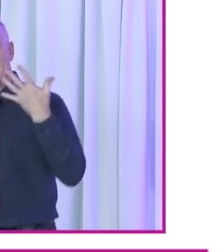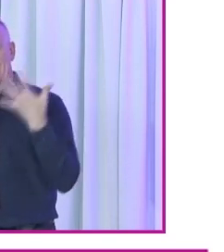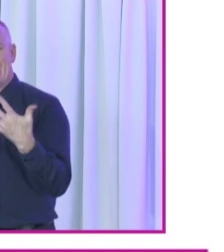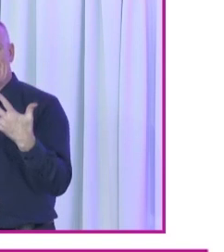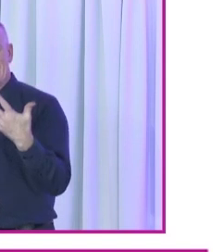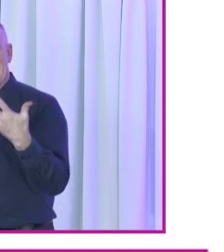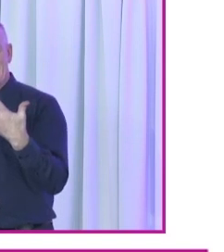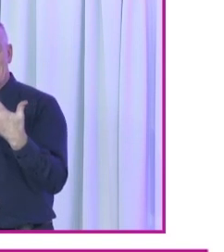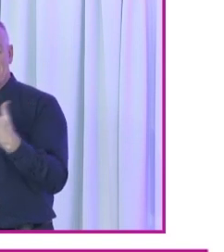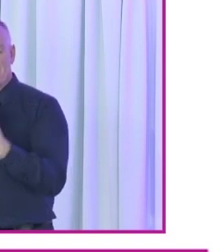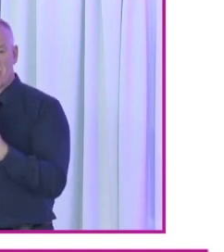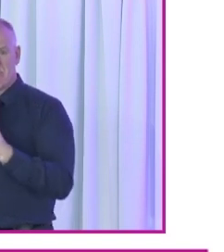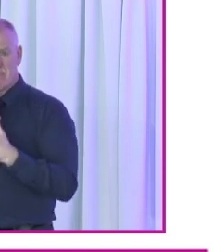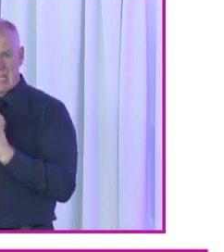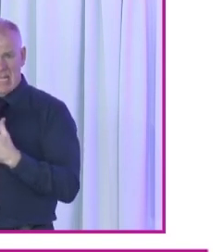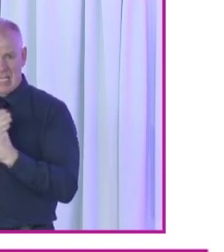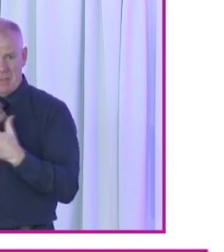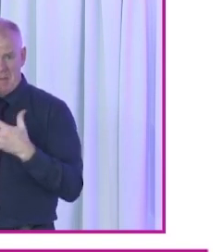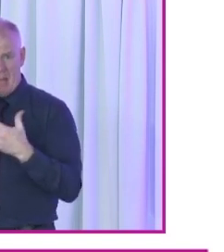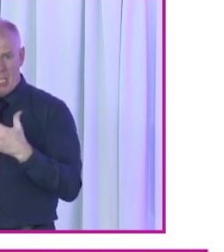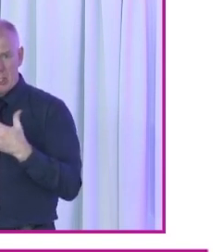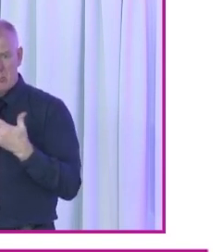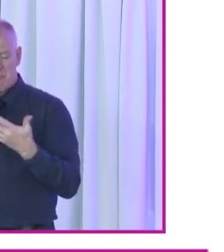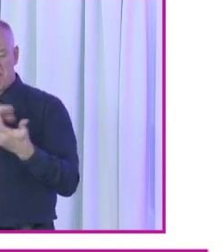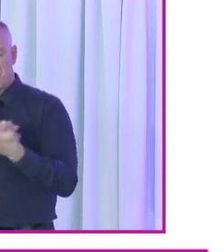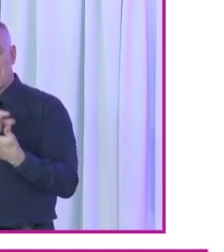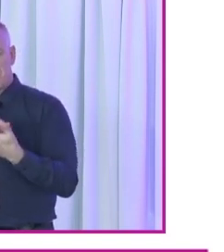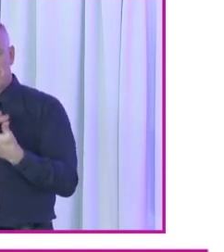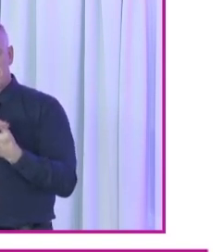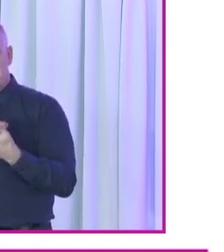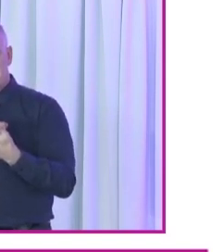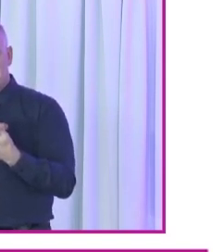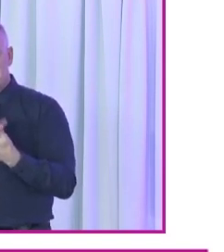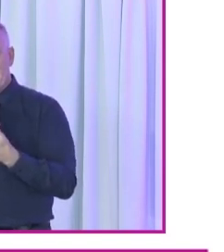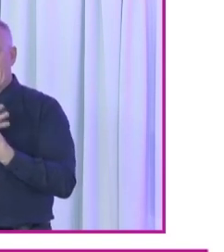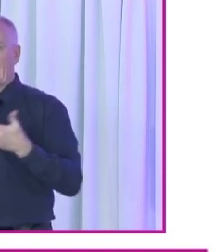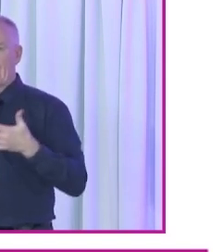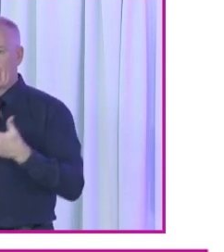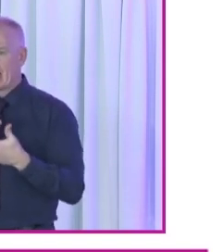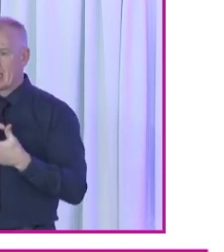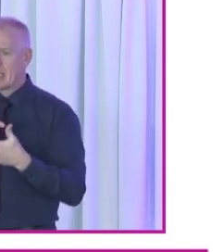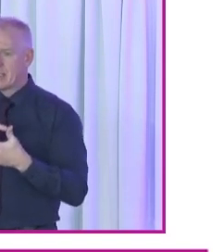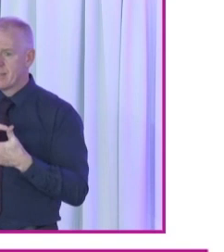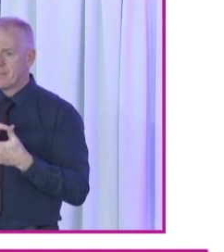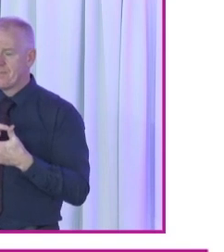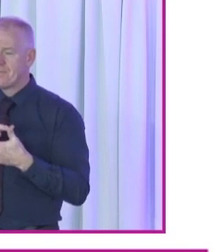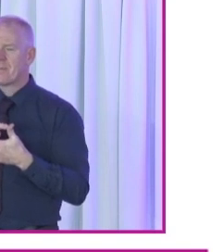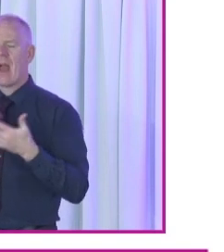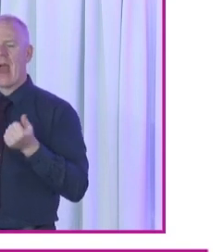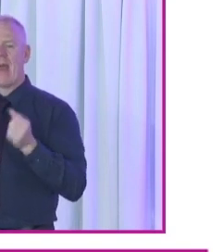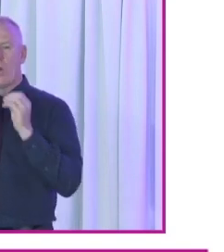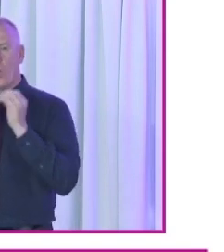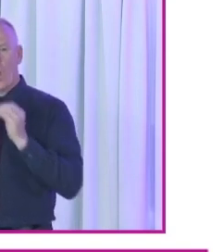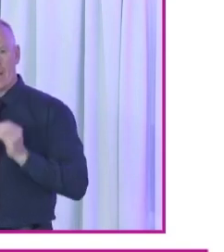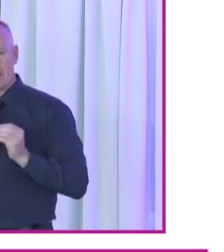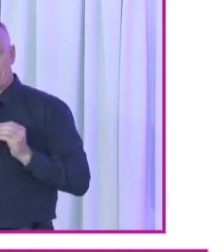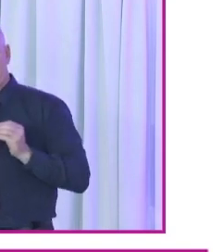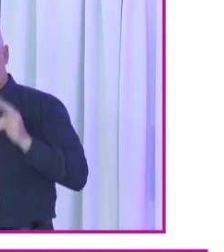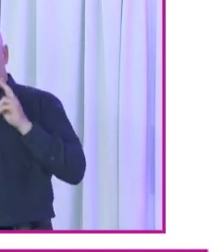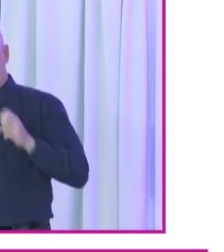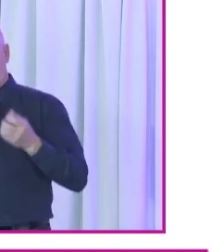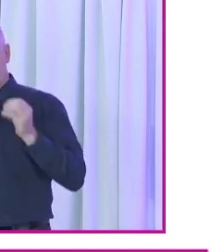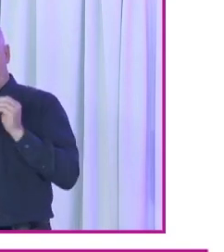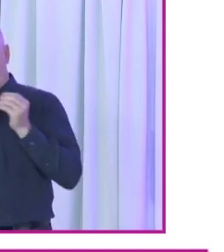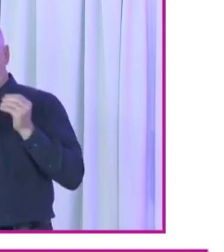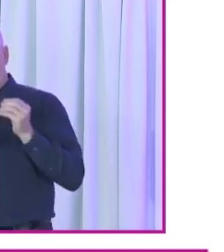well lack of accessible voting information. That was actually a very, very significant one. And we did have a comment section, and one in which